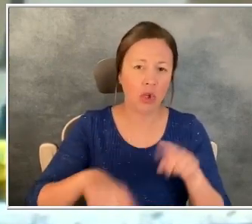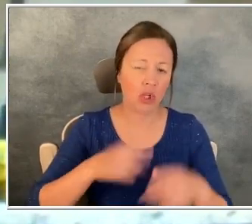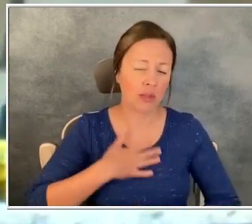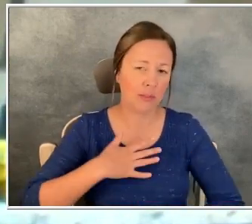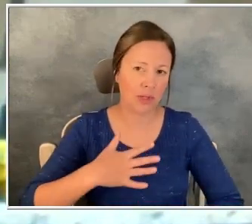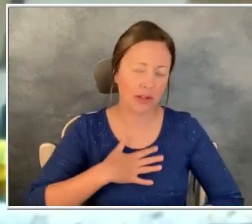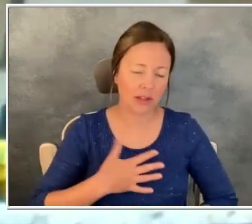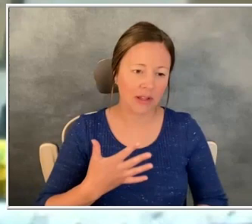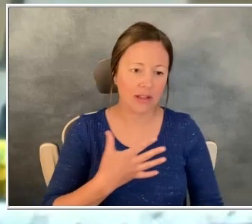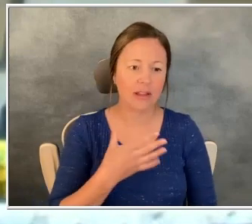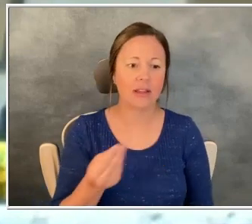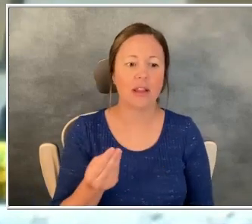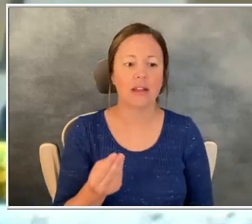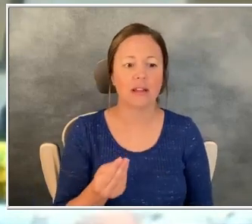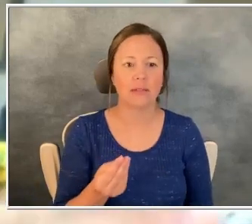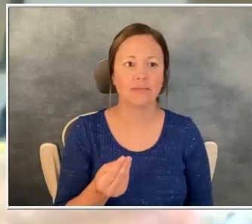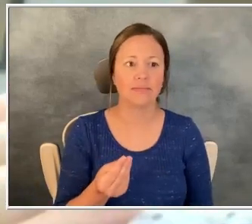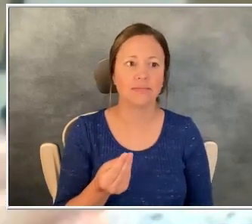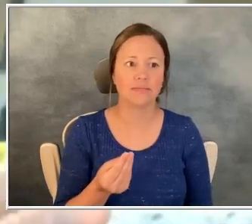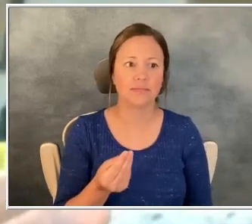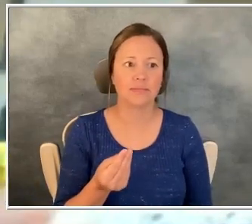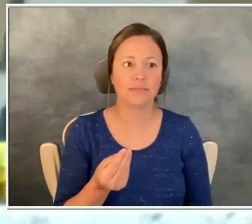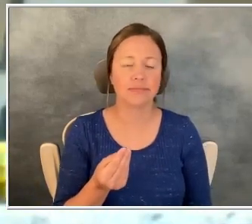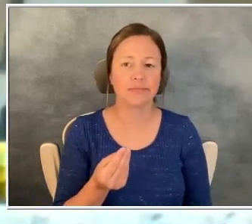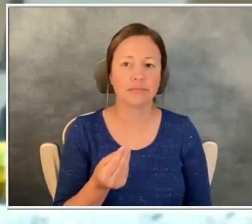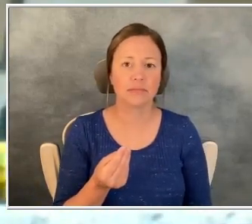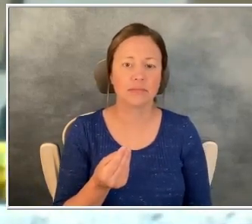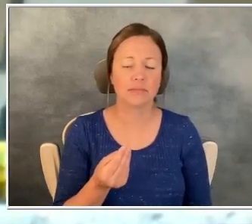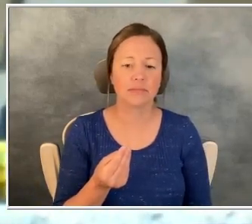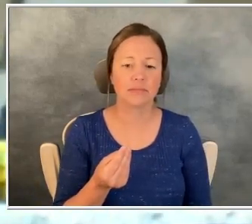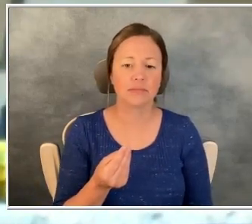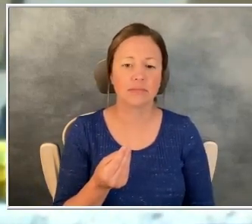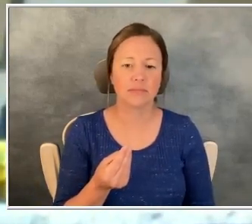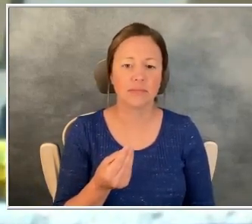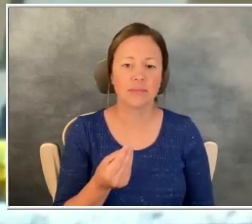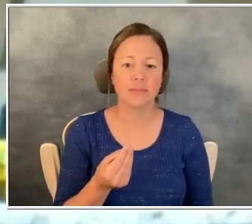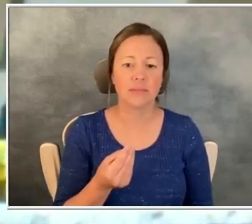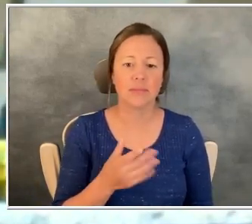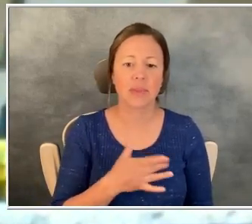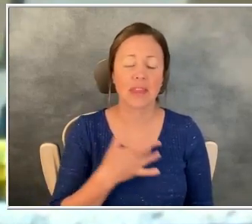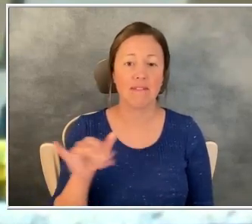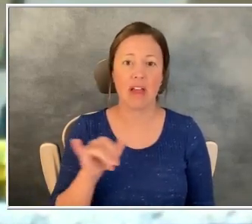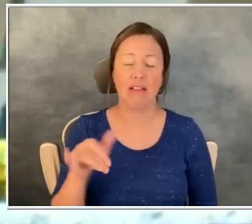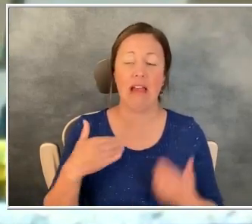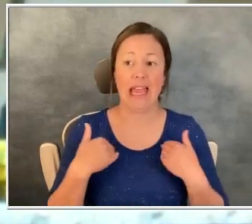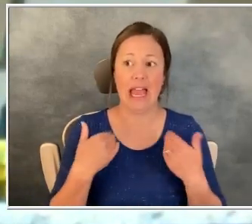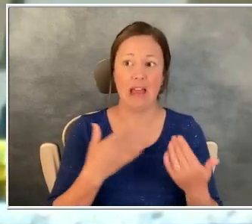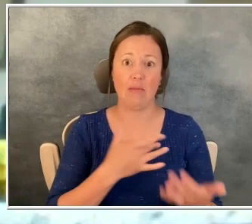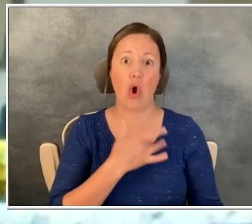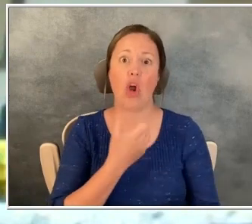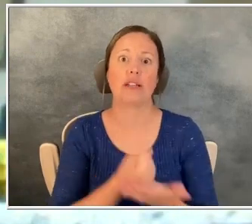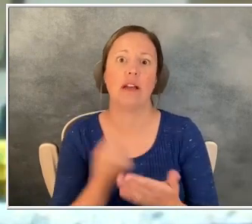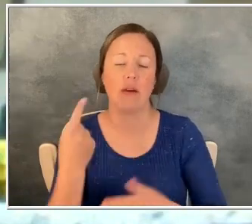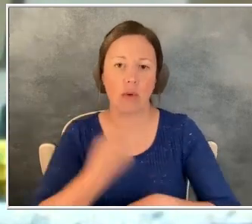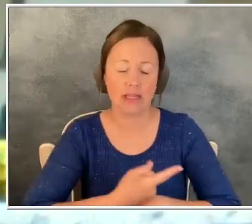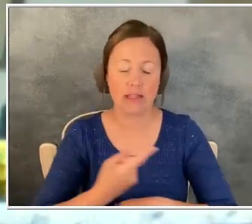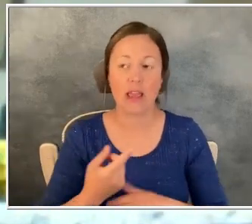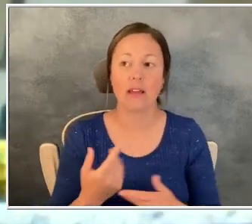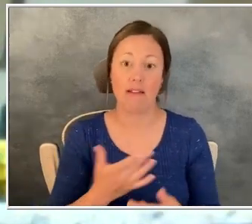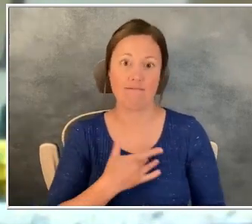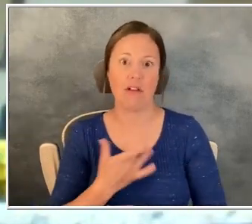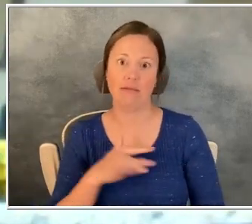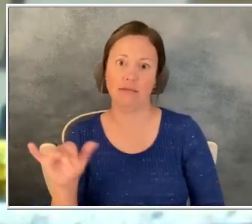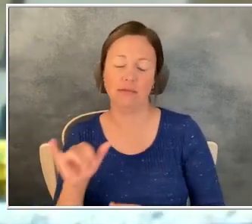And, um, I, I had like, it felt like what I had was a heart attack. One day I went into, um,